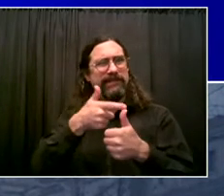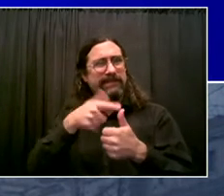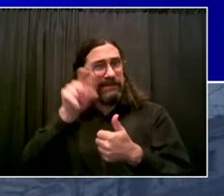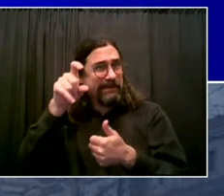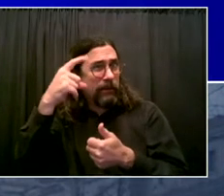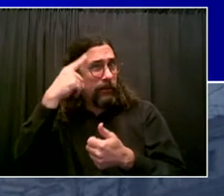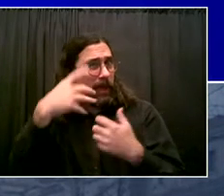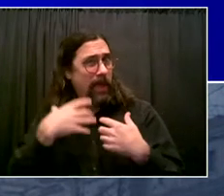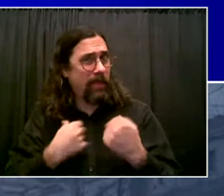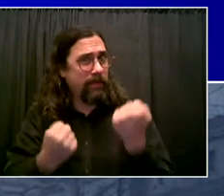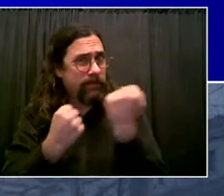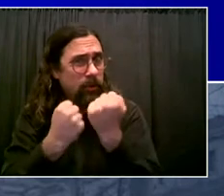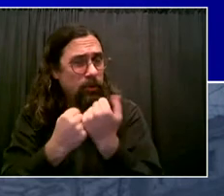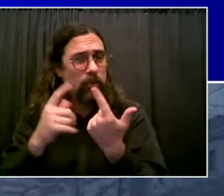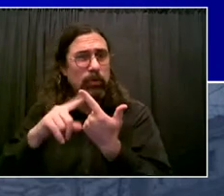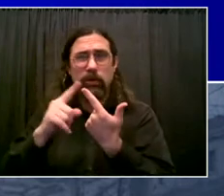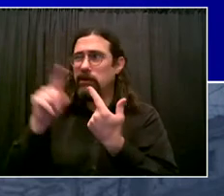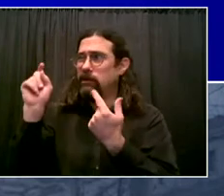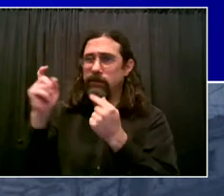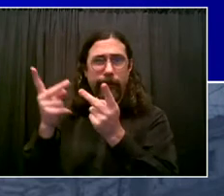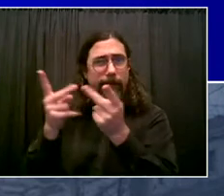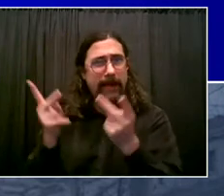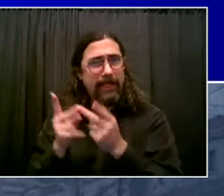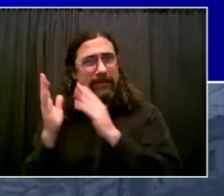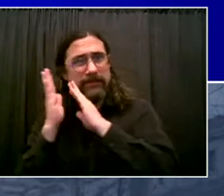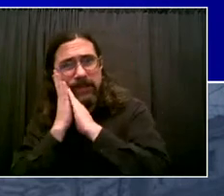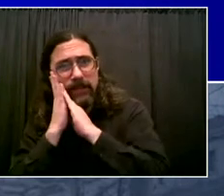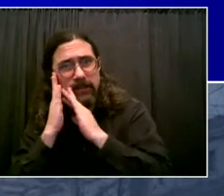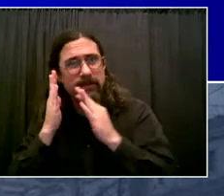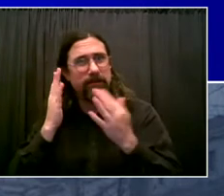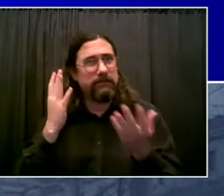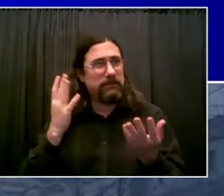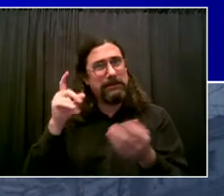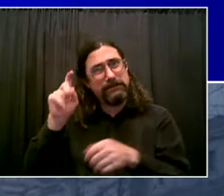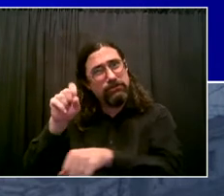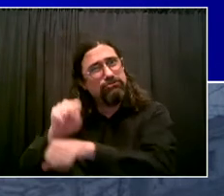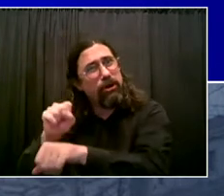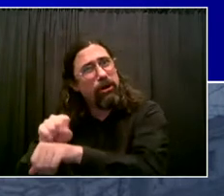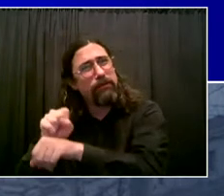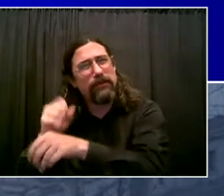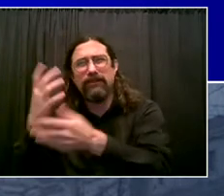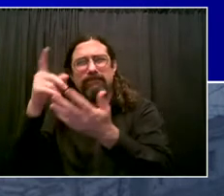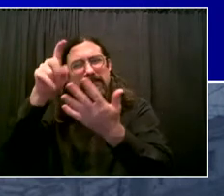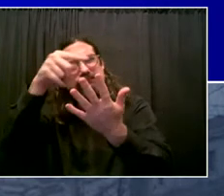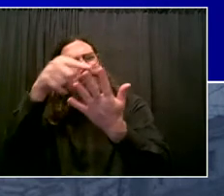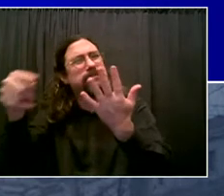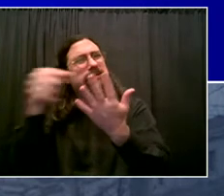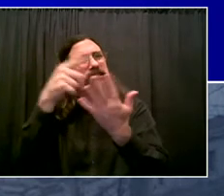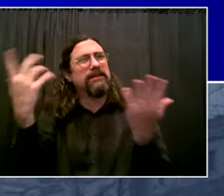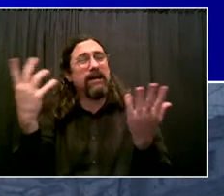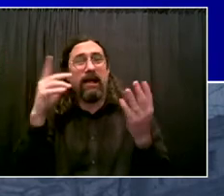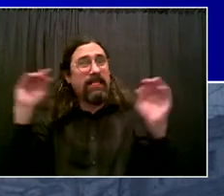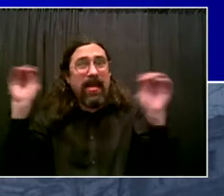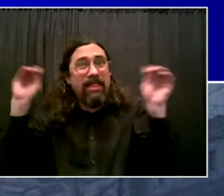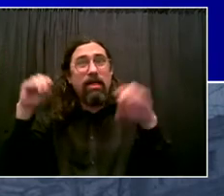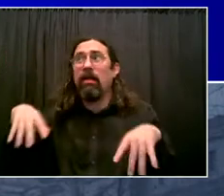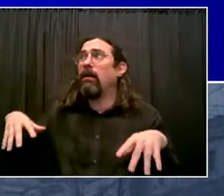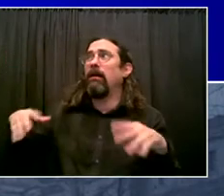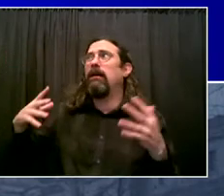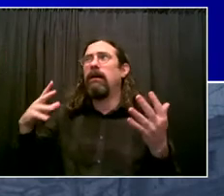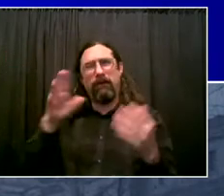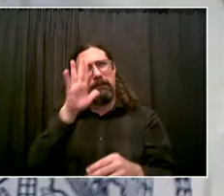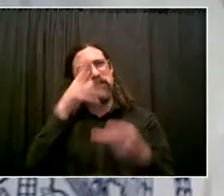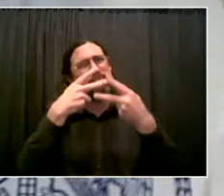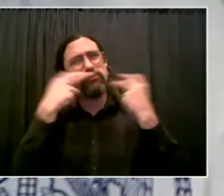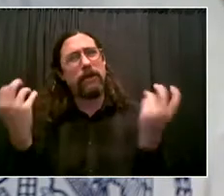employment. These are things that would make a huge difference and help keep us safe. I want you to hear from